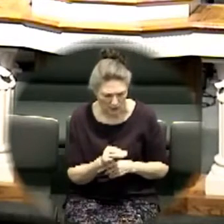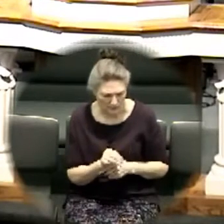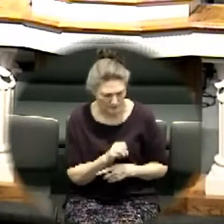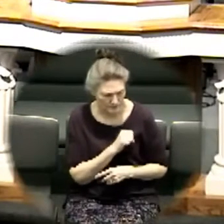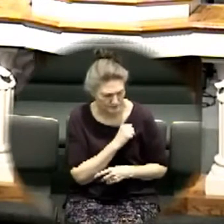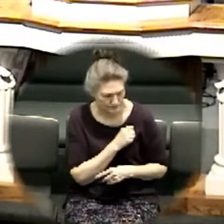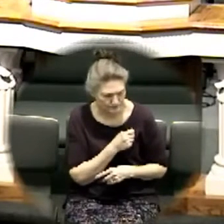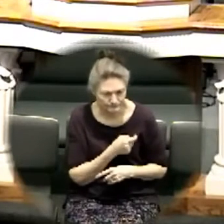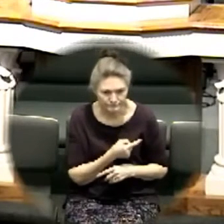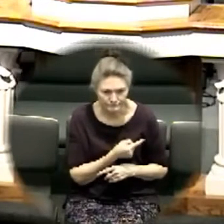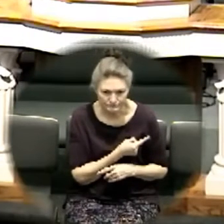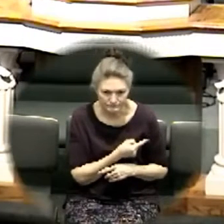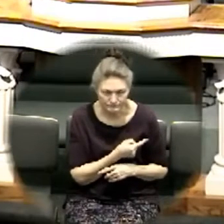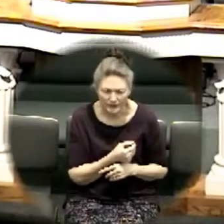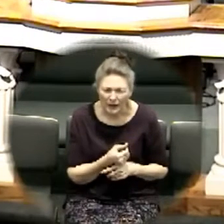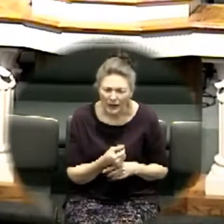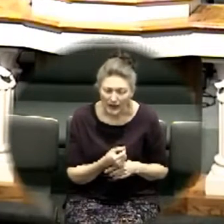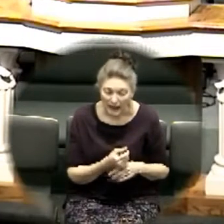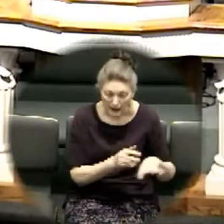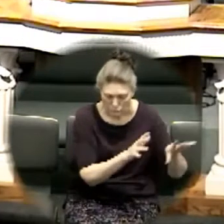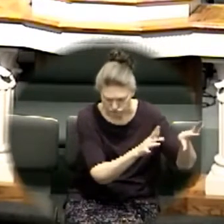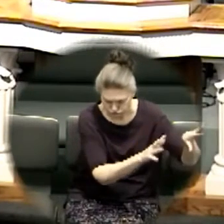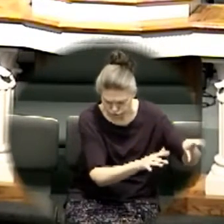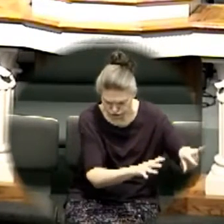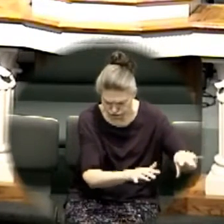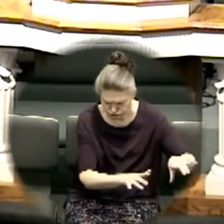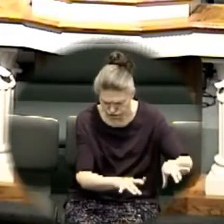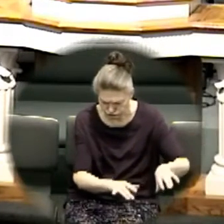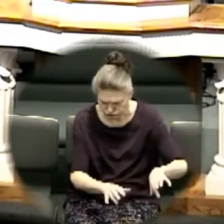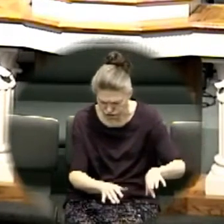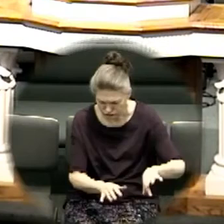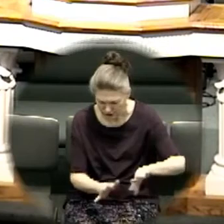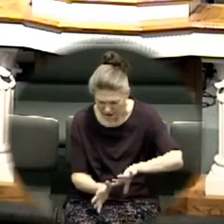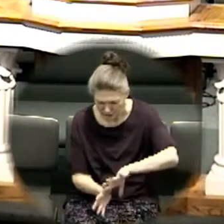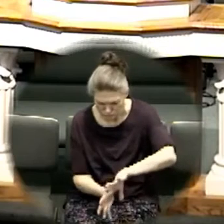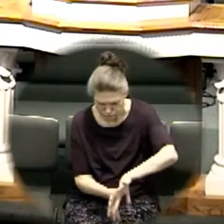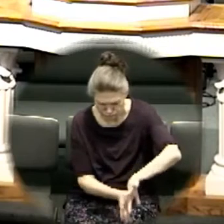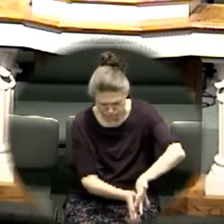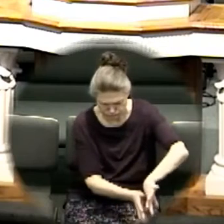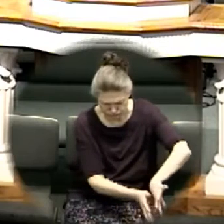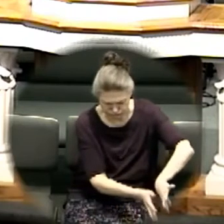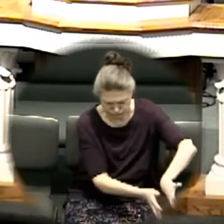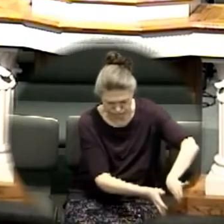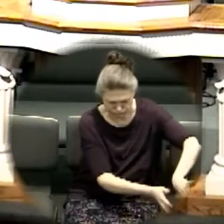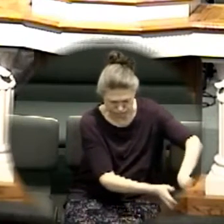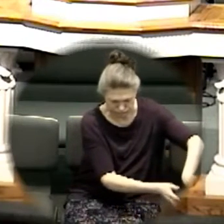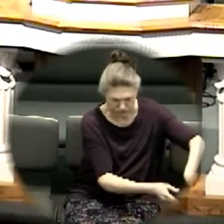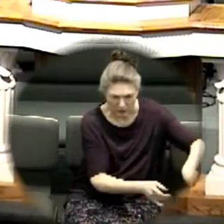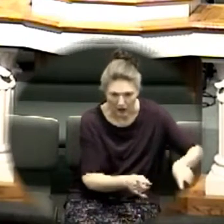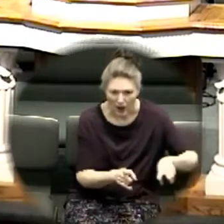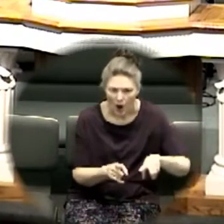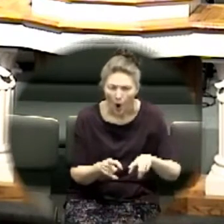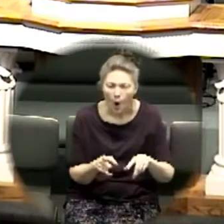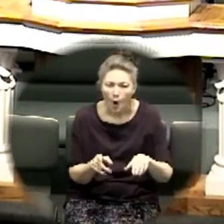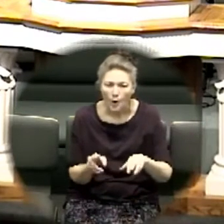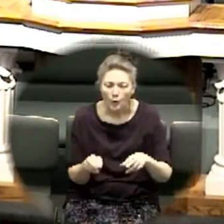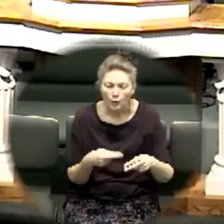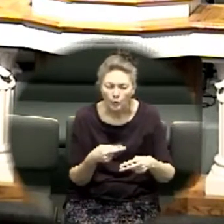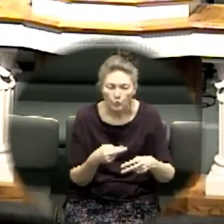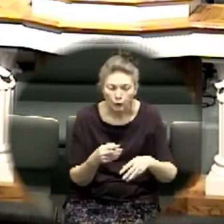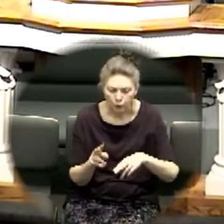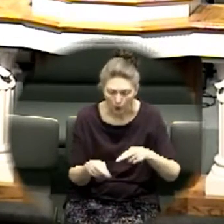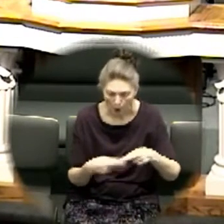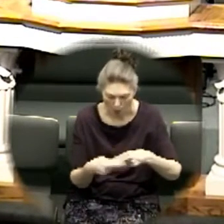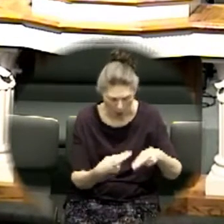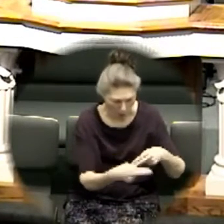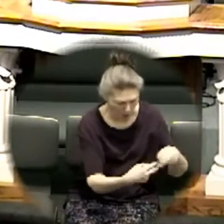all the way what was the city Adam the Bible says it rolled back the